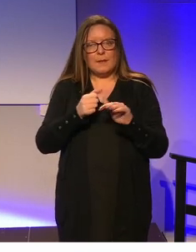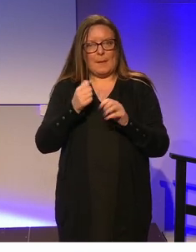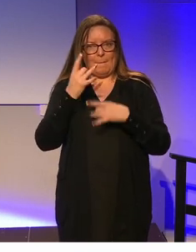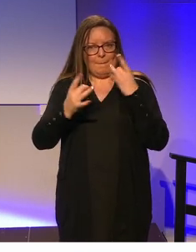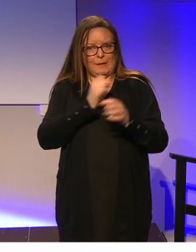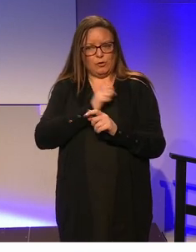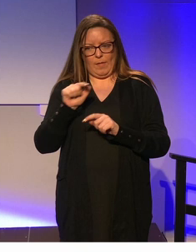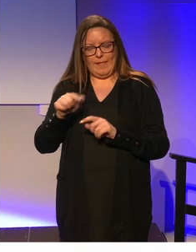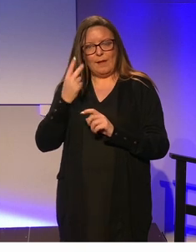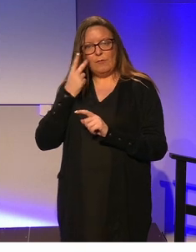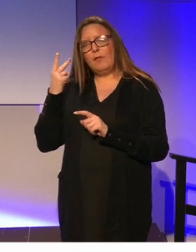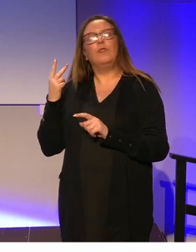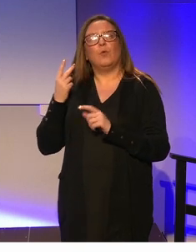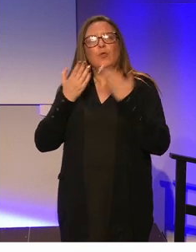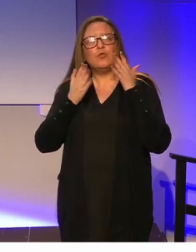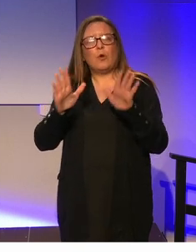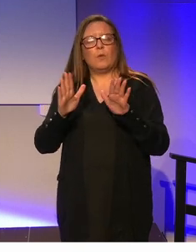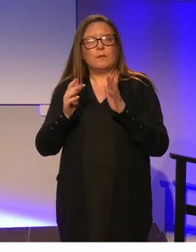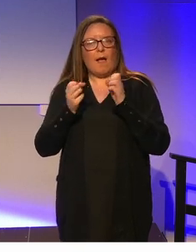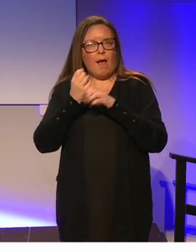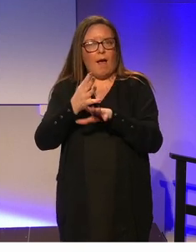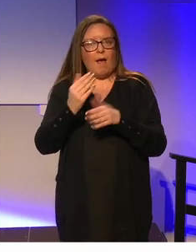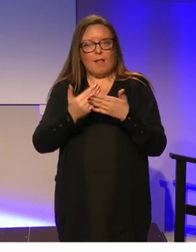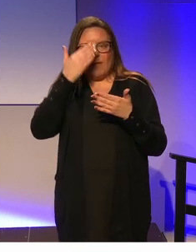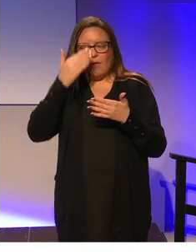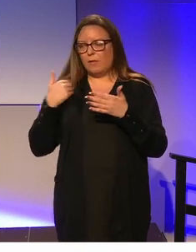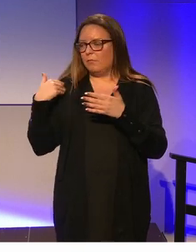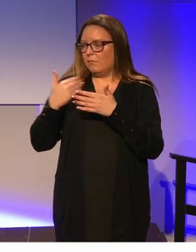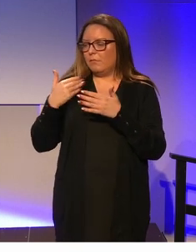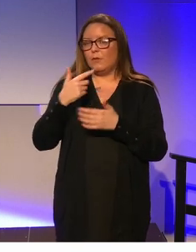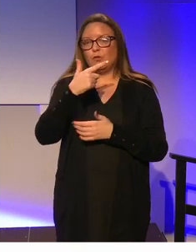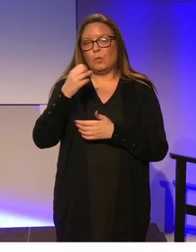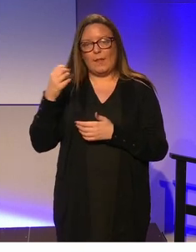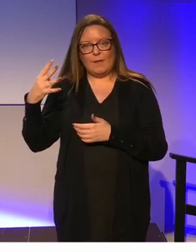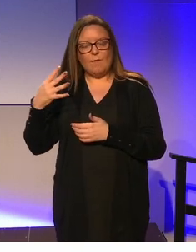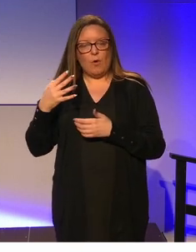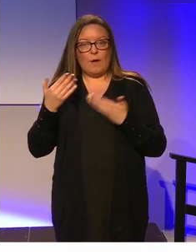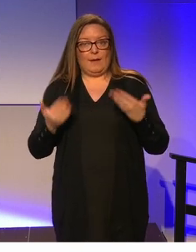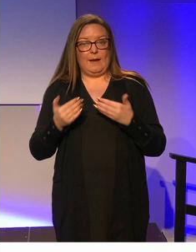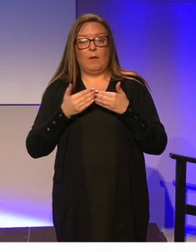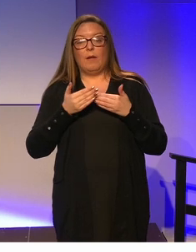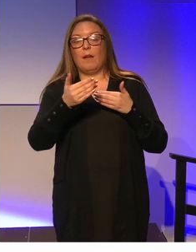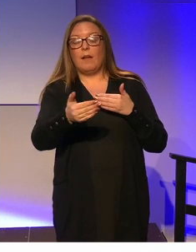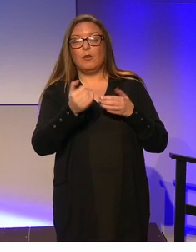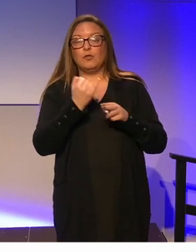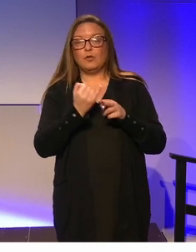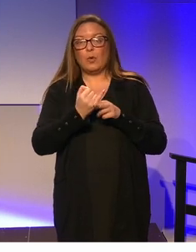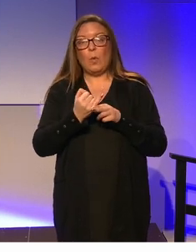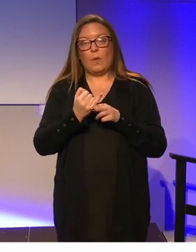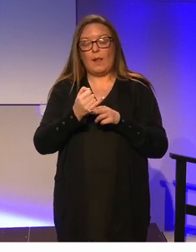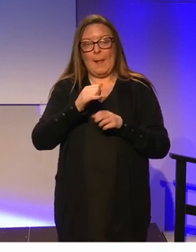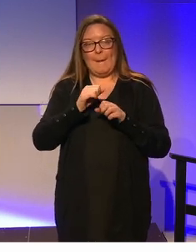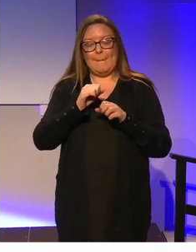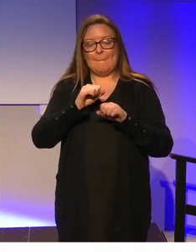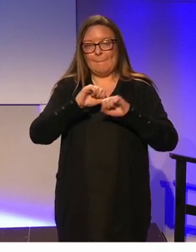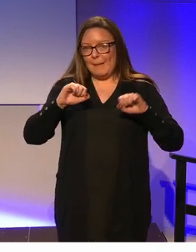encapsulates all of the learning that we have since 2004. The forward planning for school places. And as we know, in